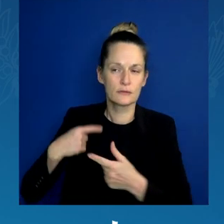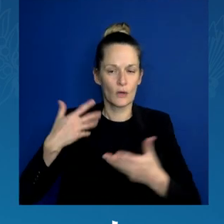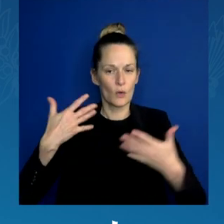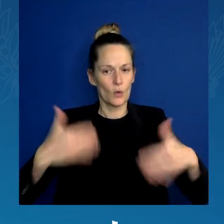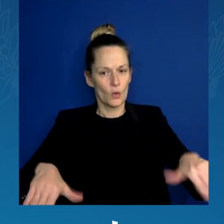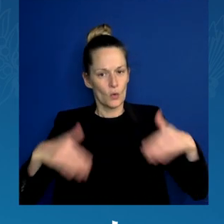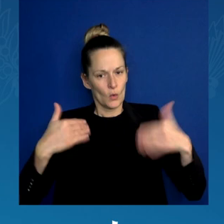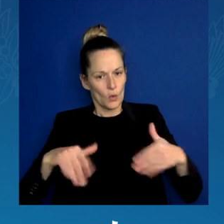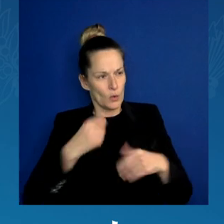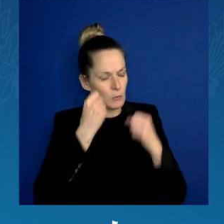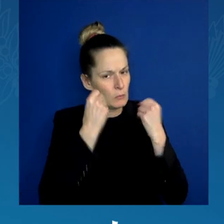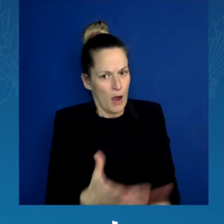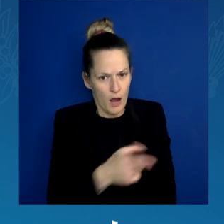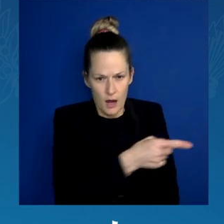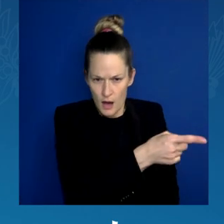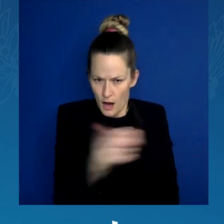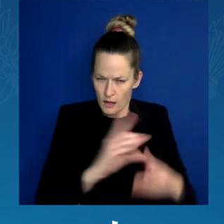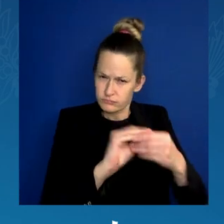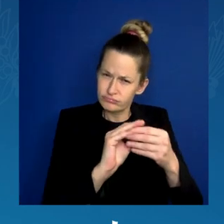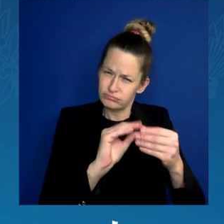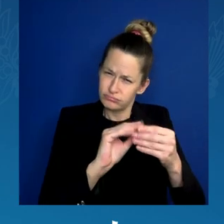challenges related to mental health.